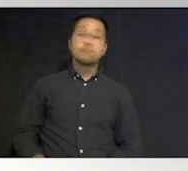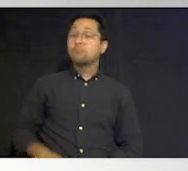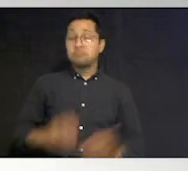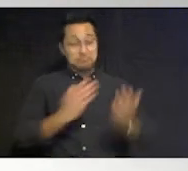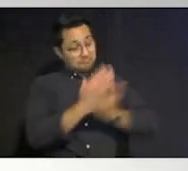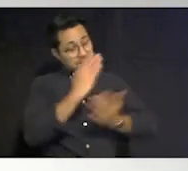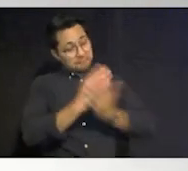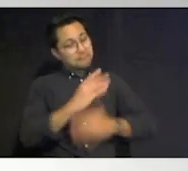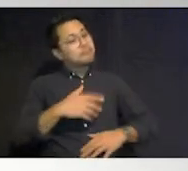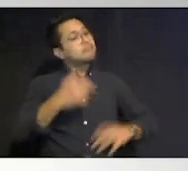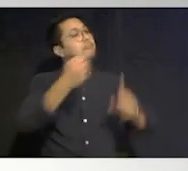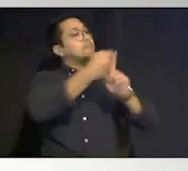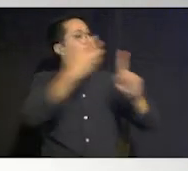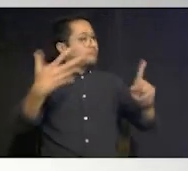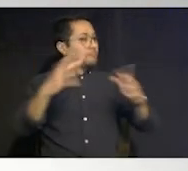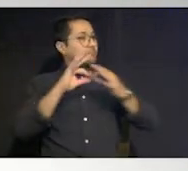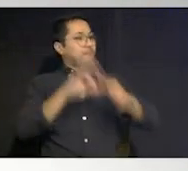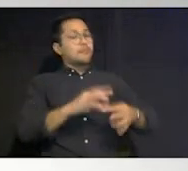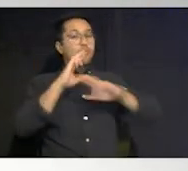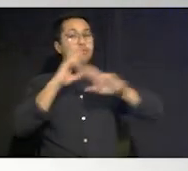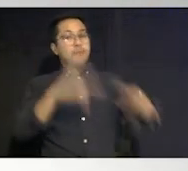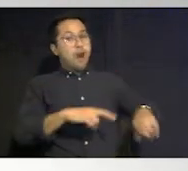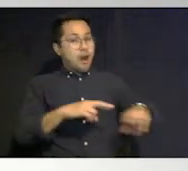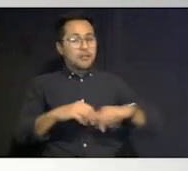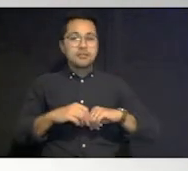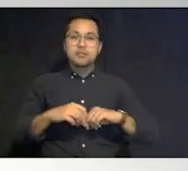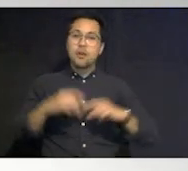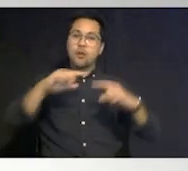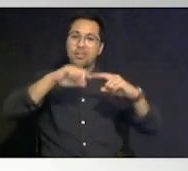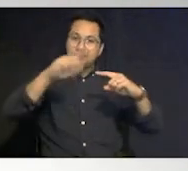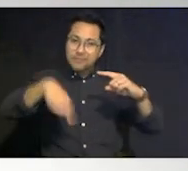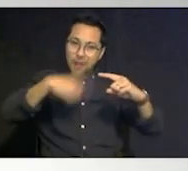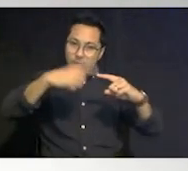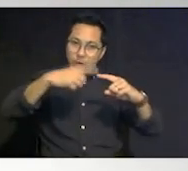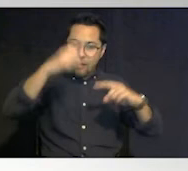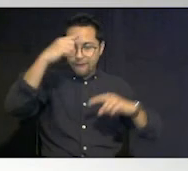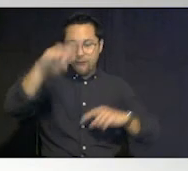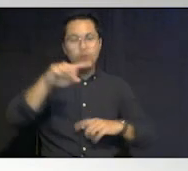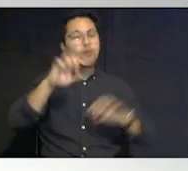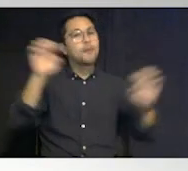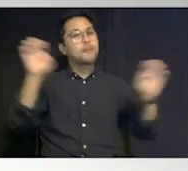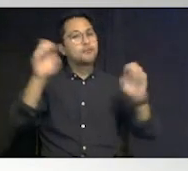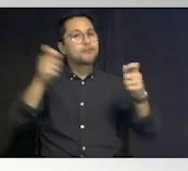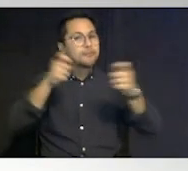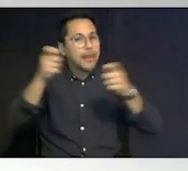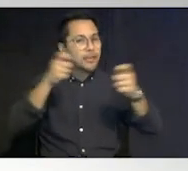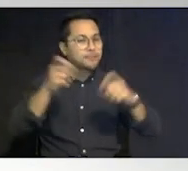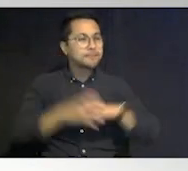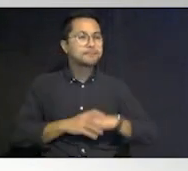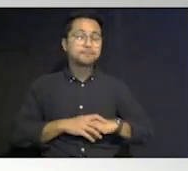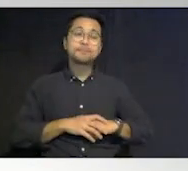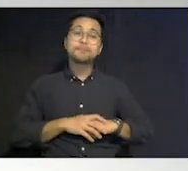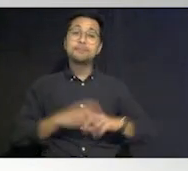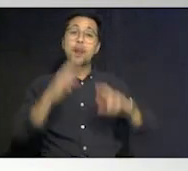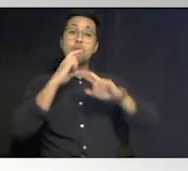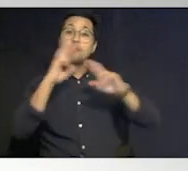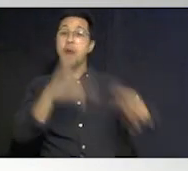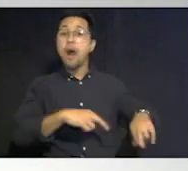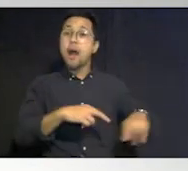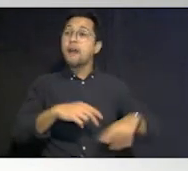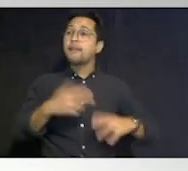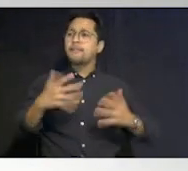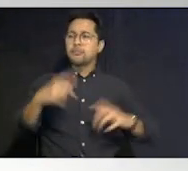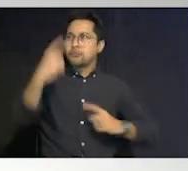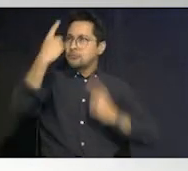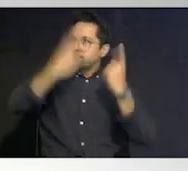then just a little bit on response which goes back to the cycle of emergency management that karen was addressing a response is when now you've thought